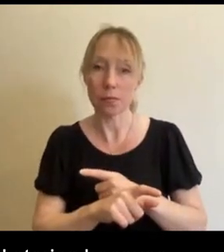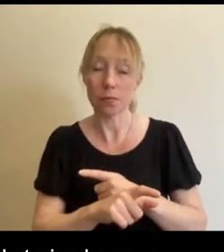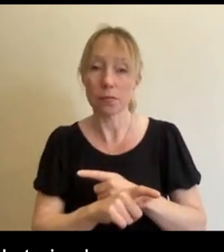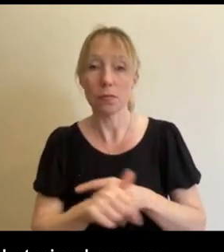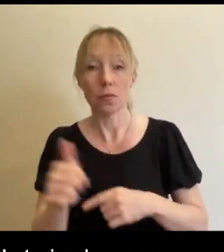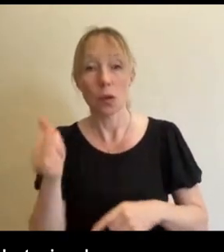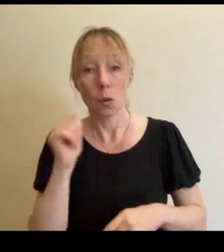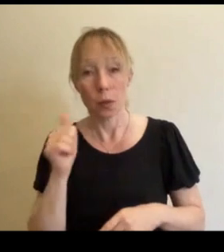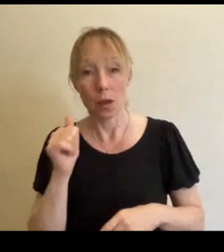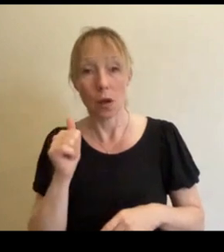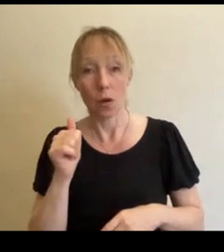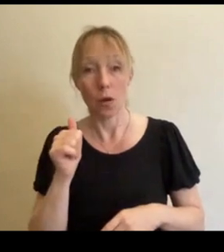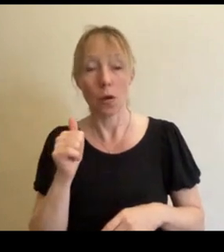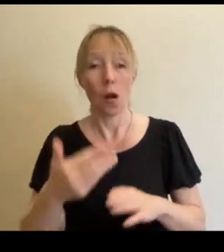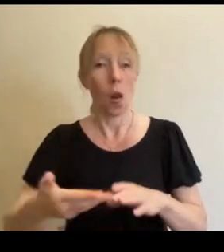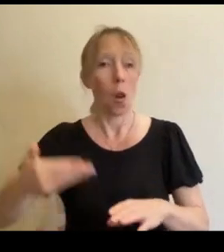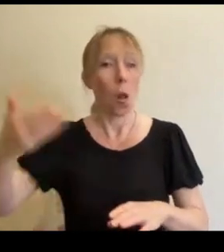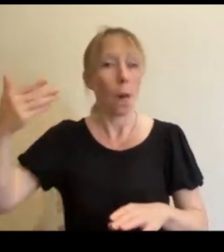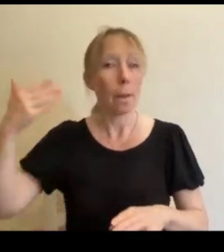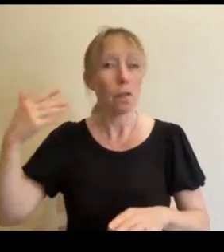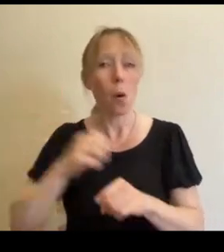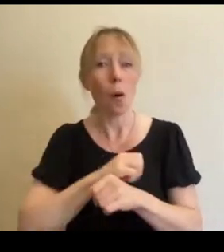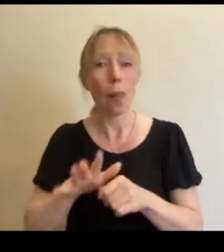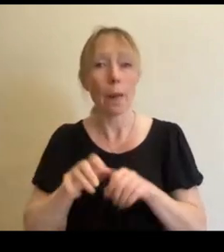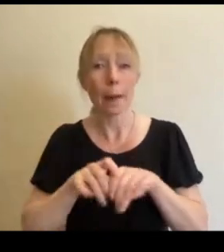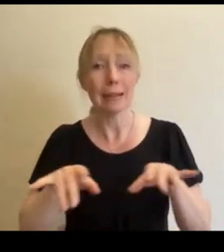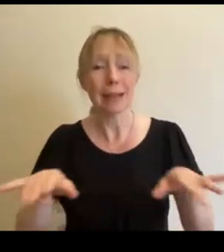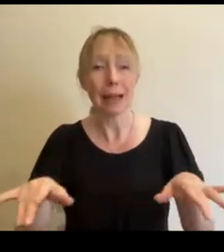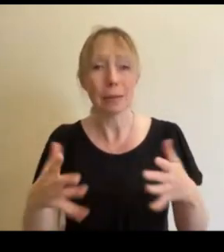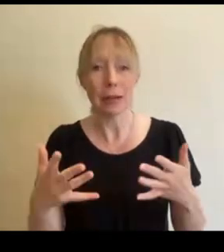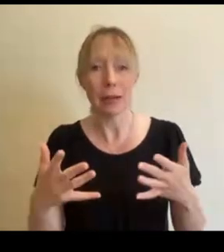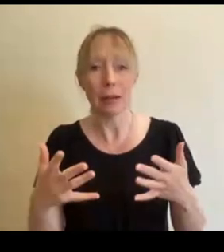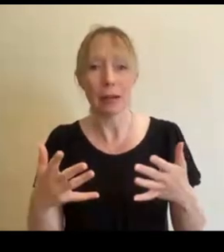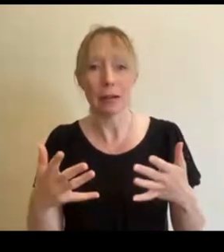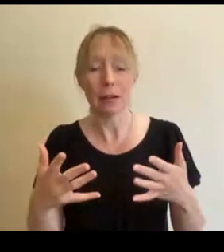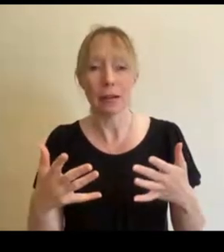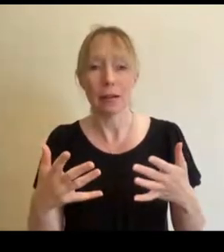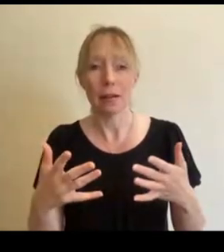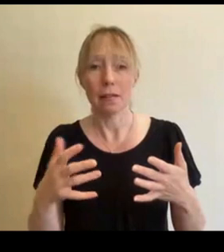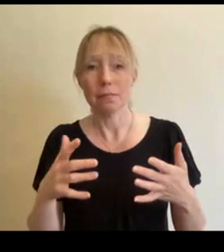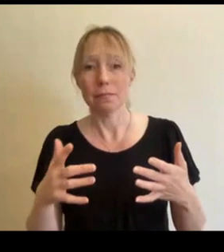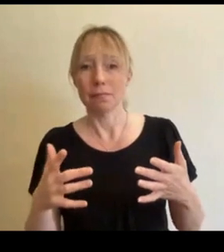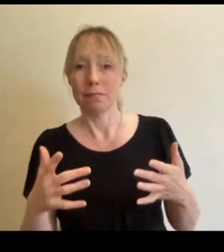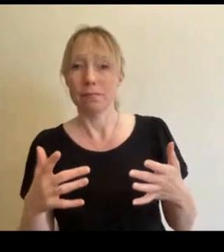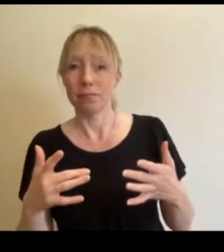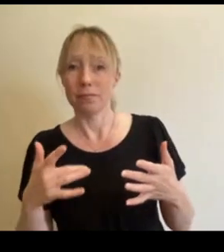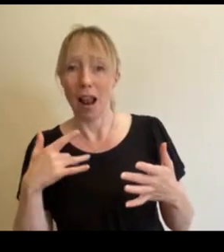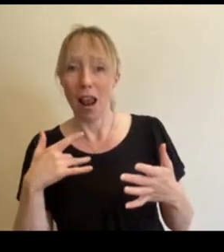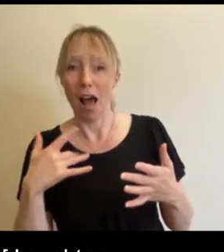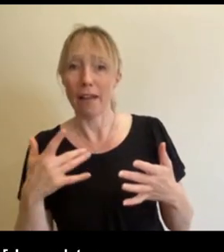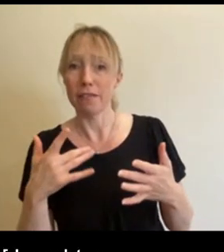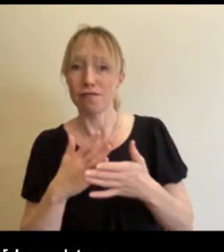know that long before the pandemic, their life is also already under the radar, actually.